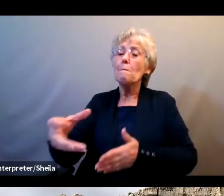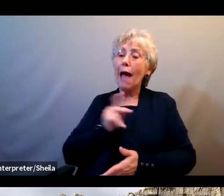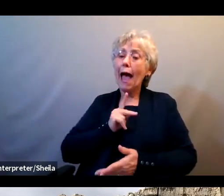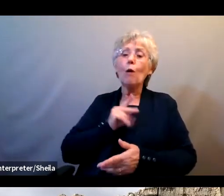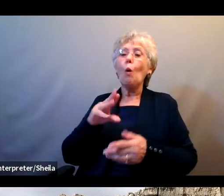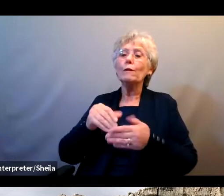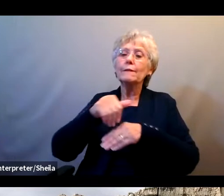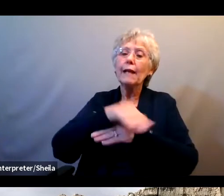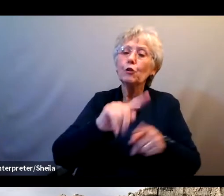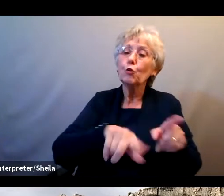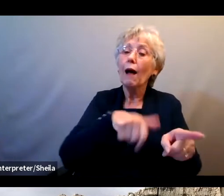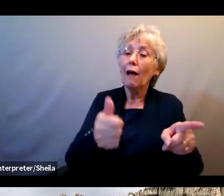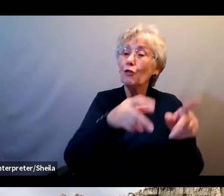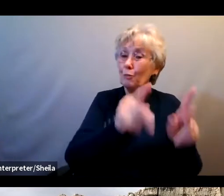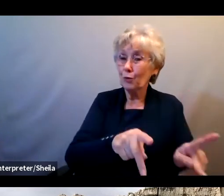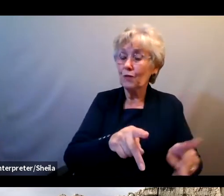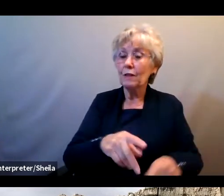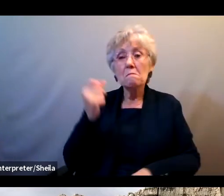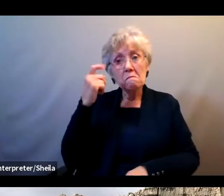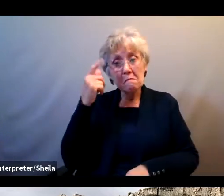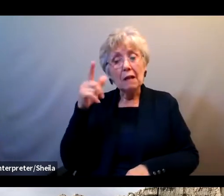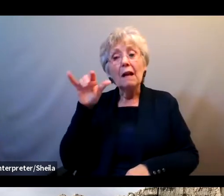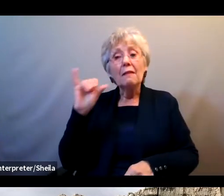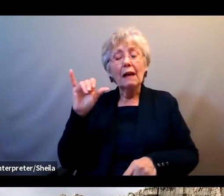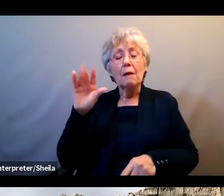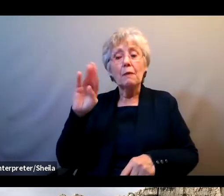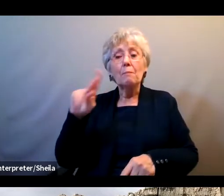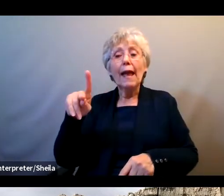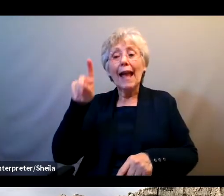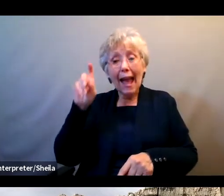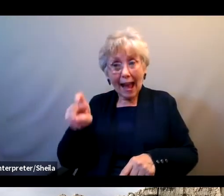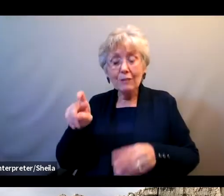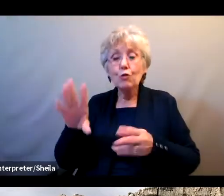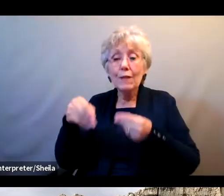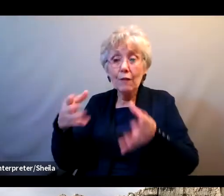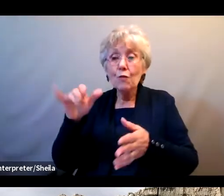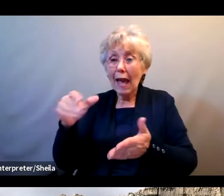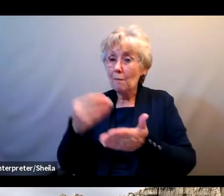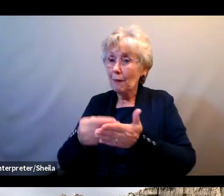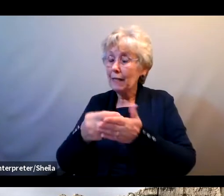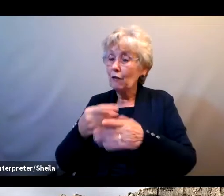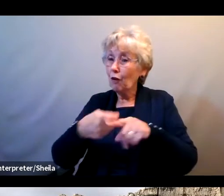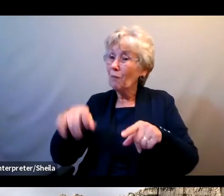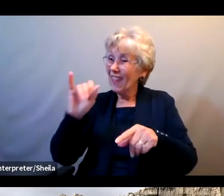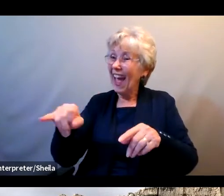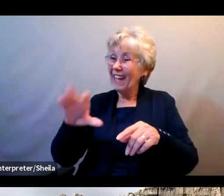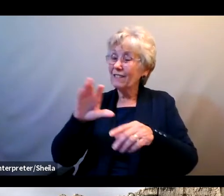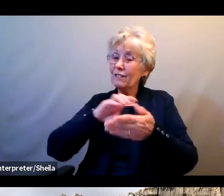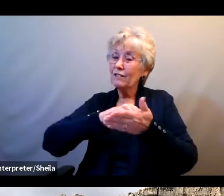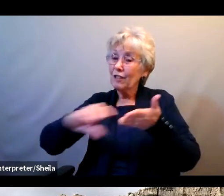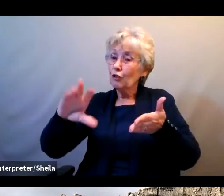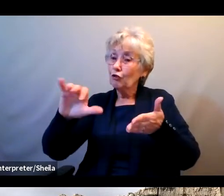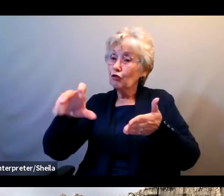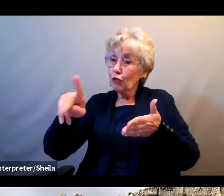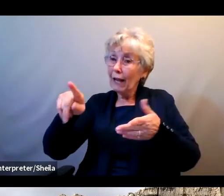while the bank legally has to make the money from that deposited check available to you in your account, it actually takes